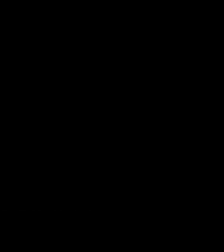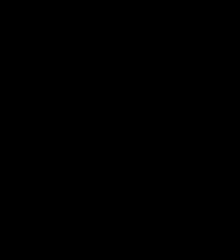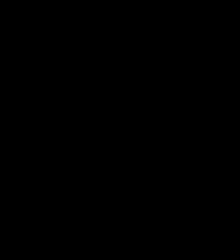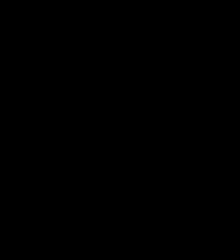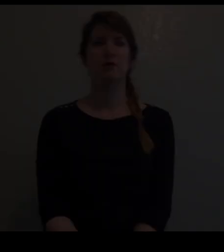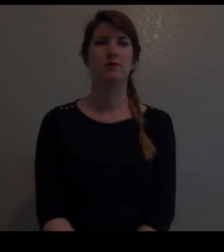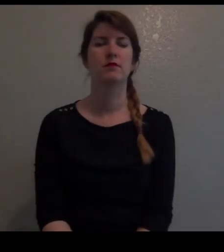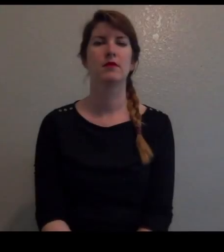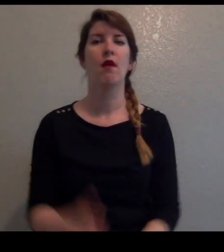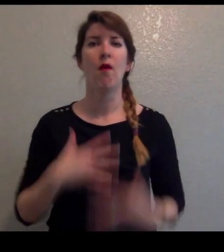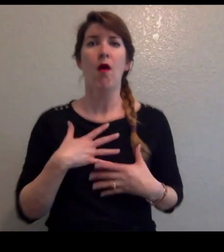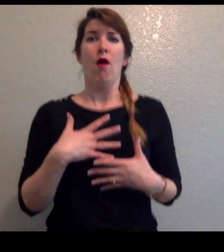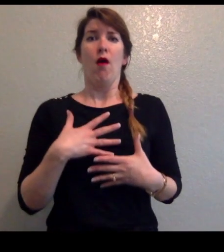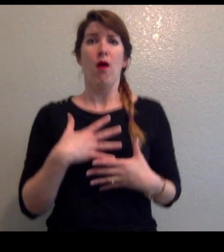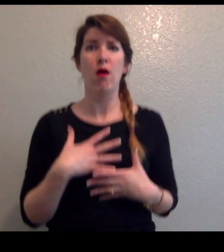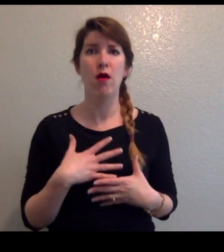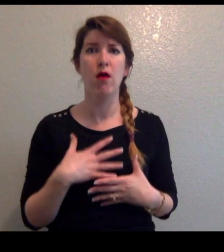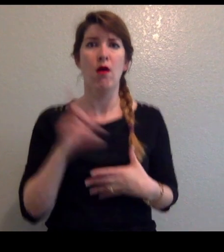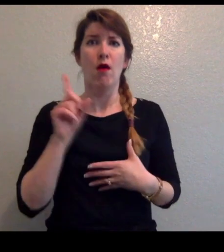Ah,